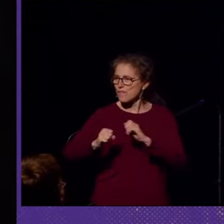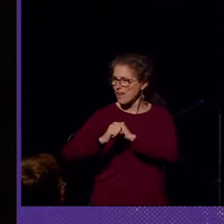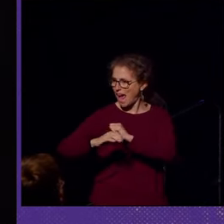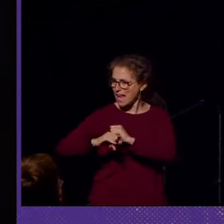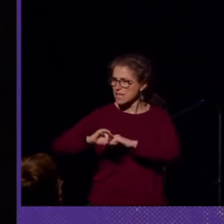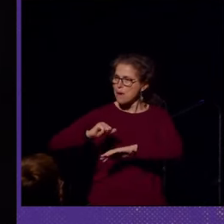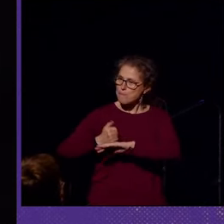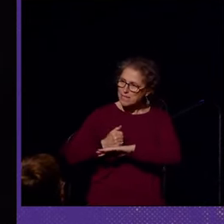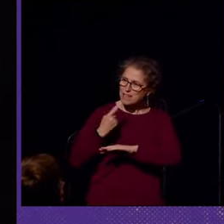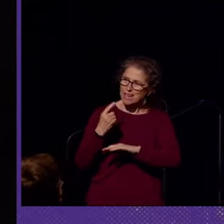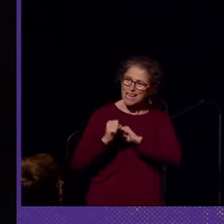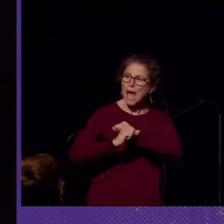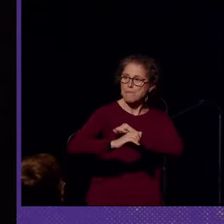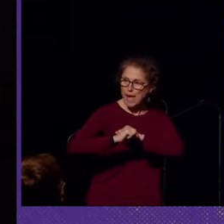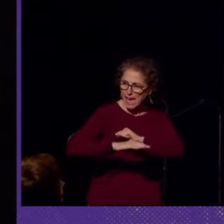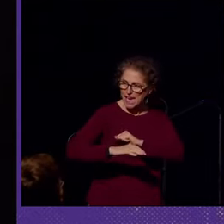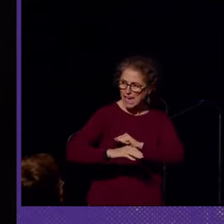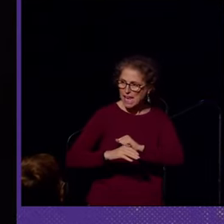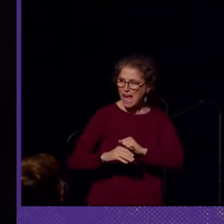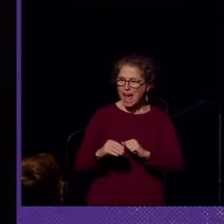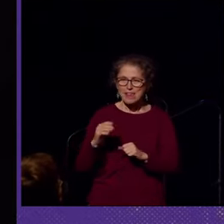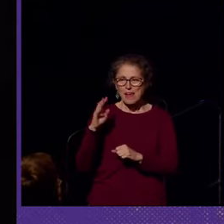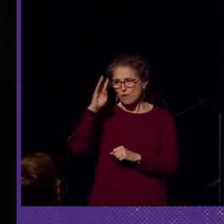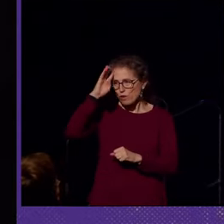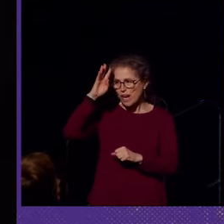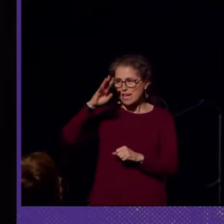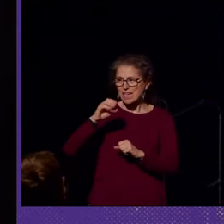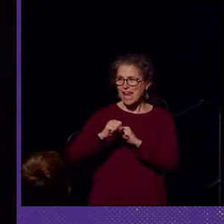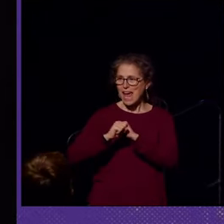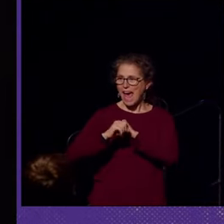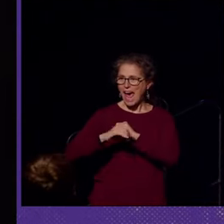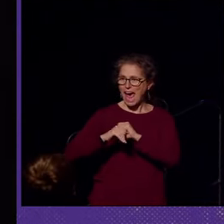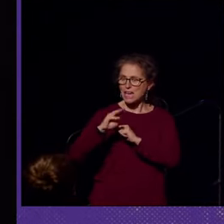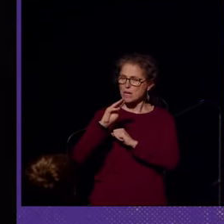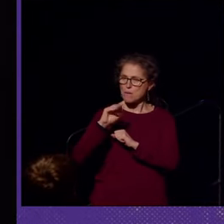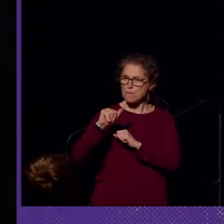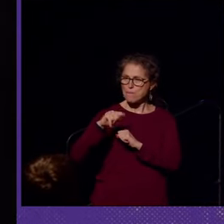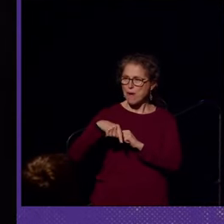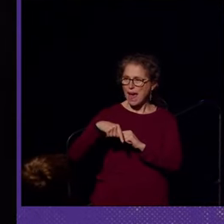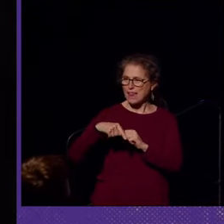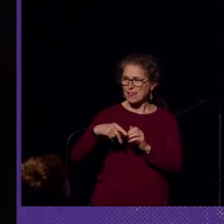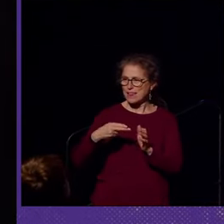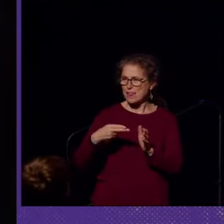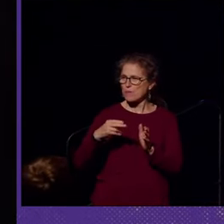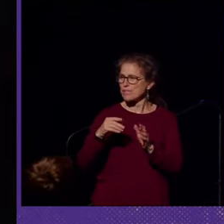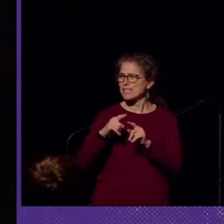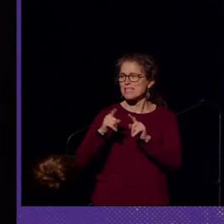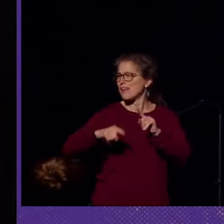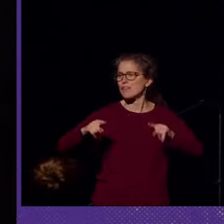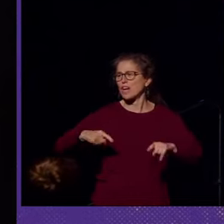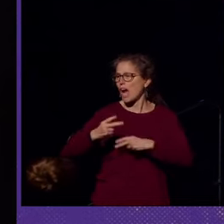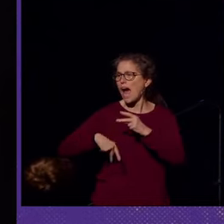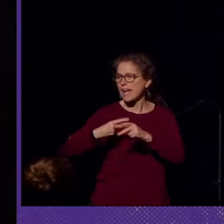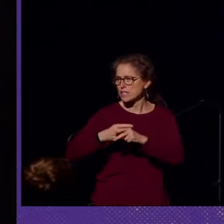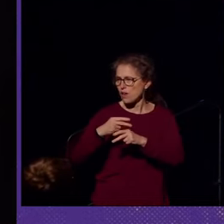based on a campaign. And they would create an ad match, which had different types of ads. So the same